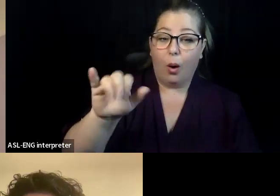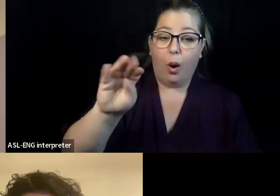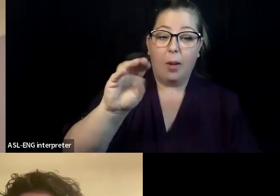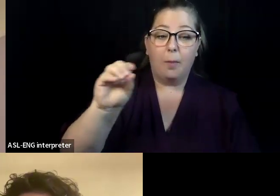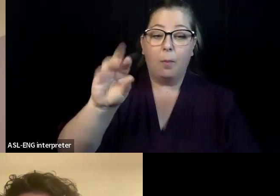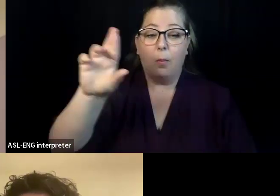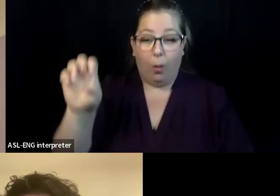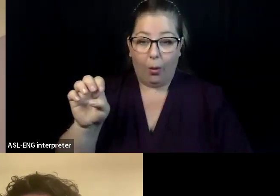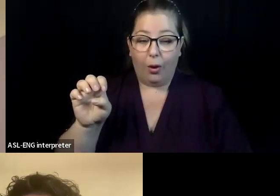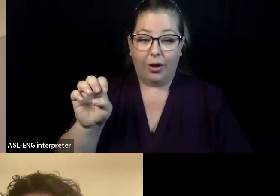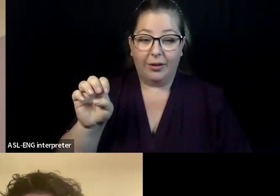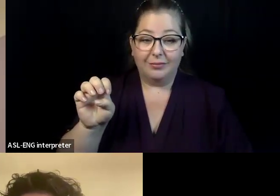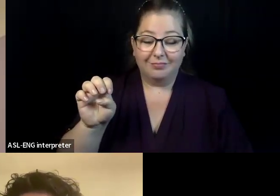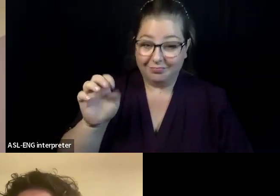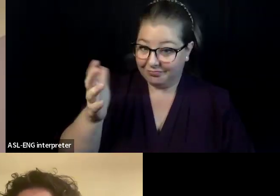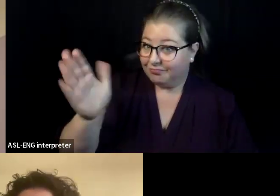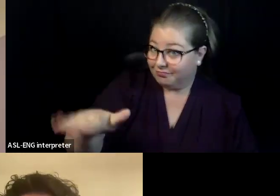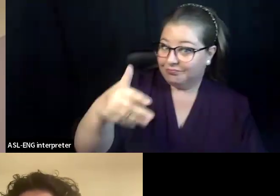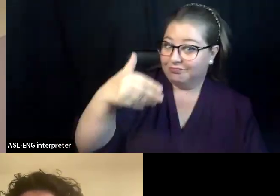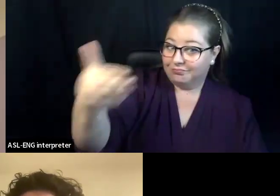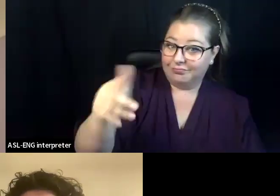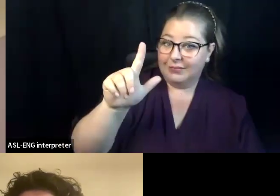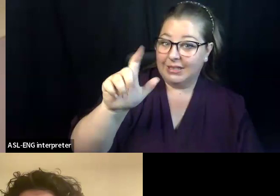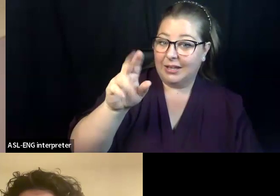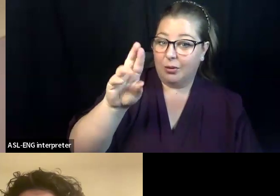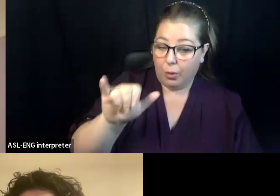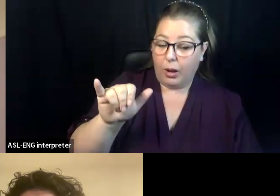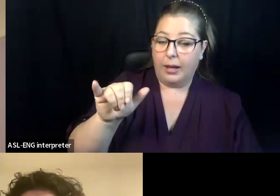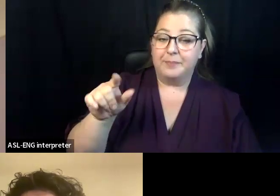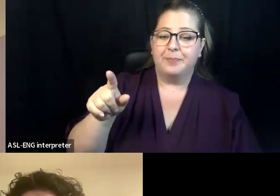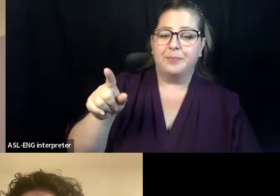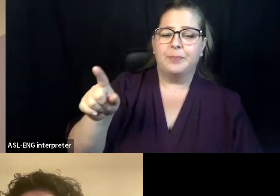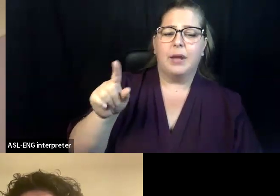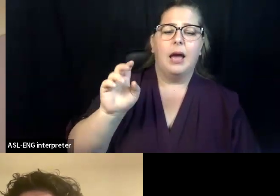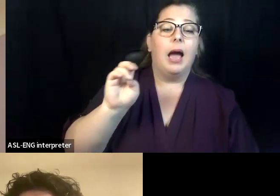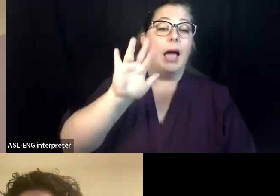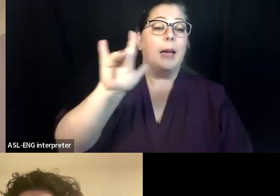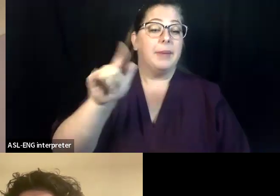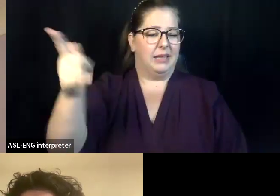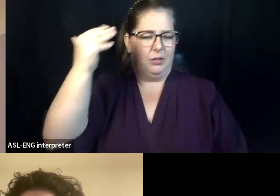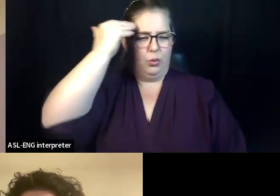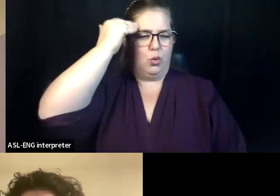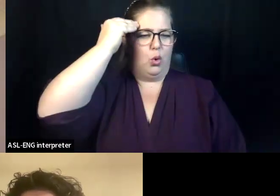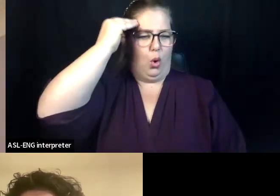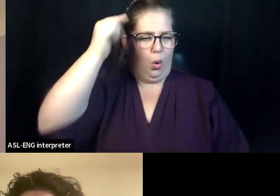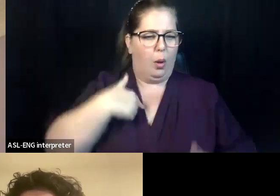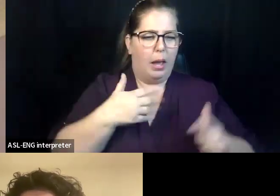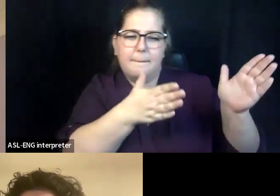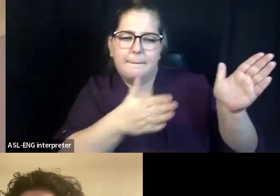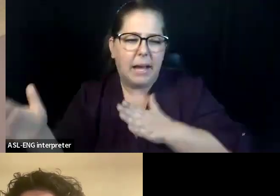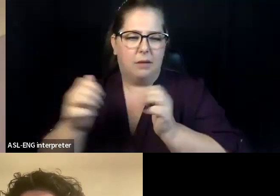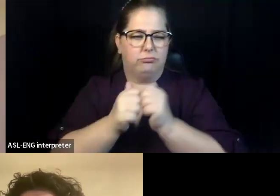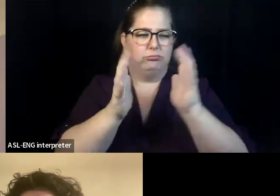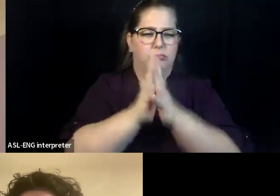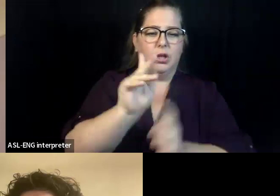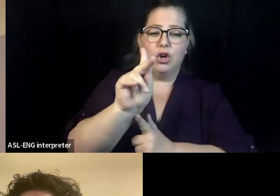knows, I'm planning to create Crip Hop Institute. So cool. My question is how would you outreach to people of